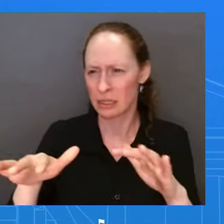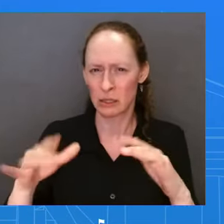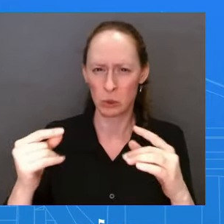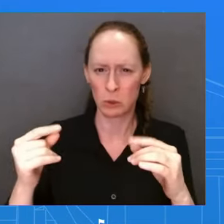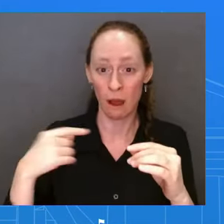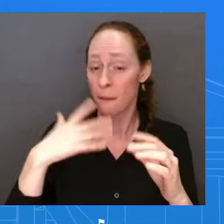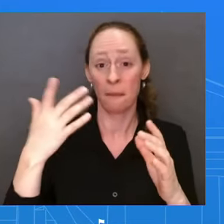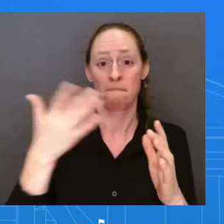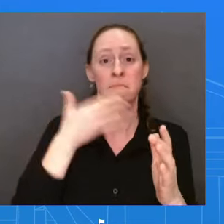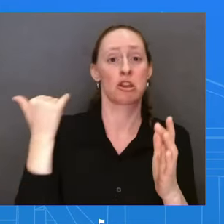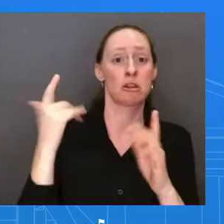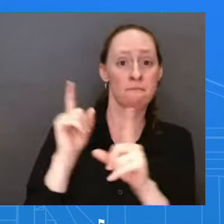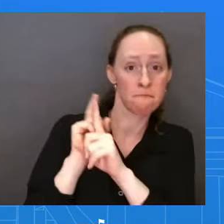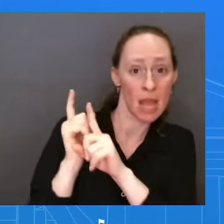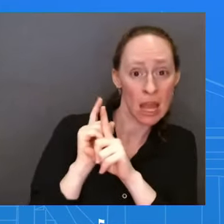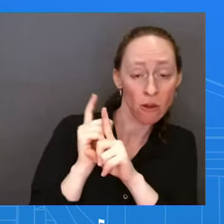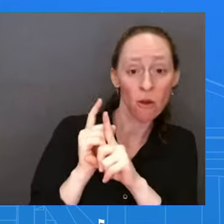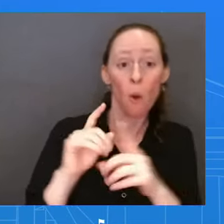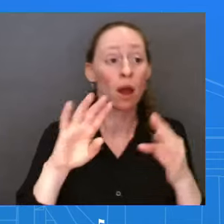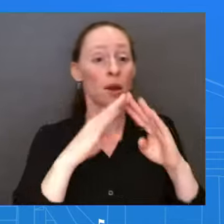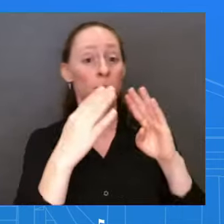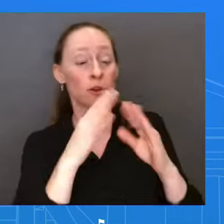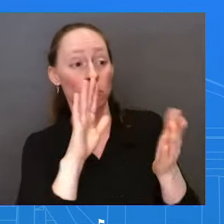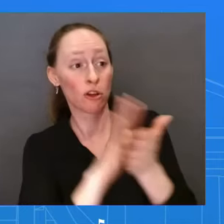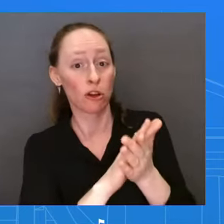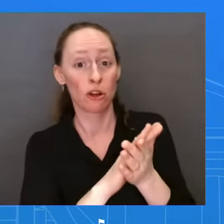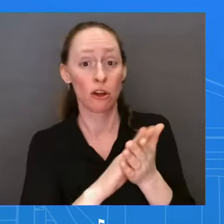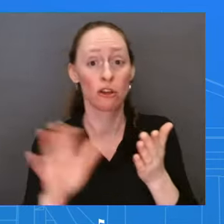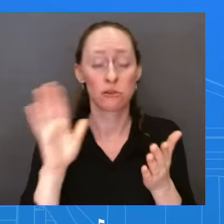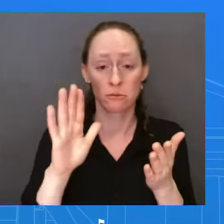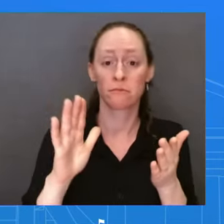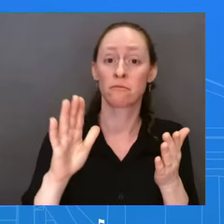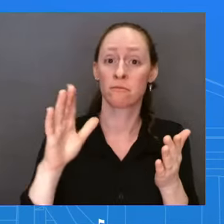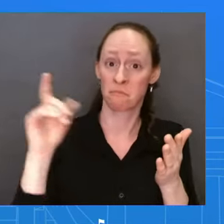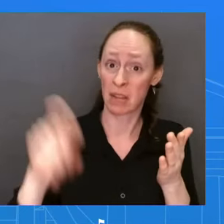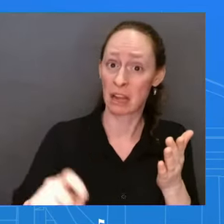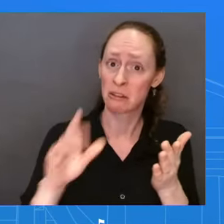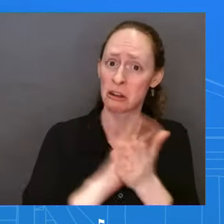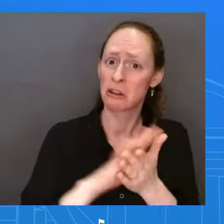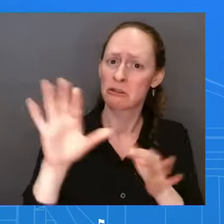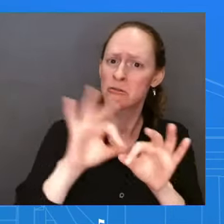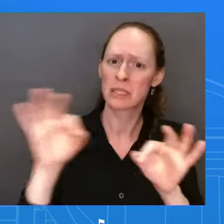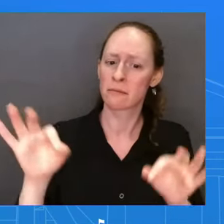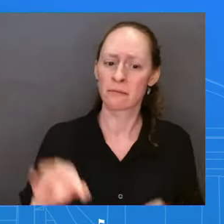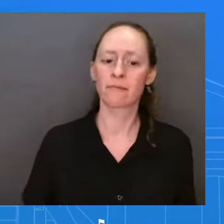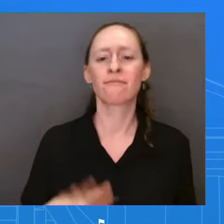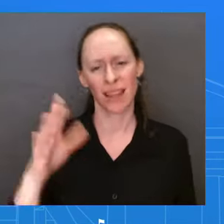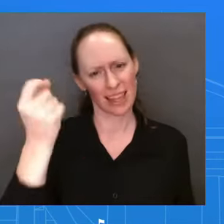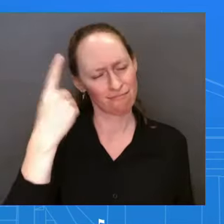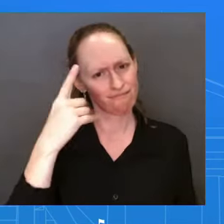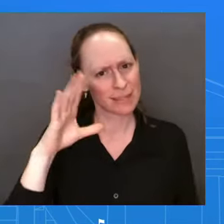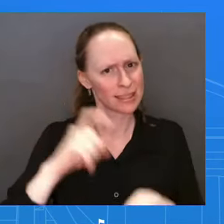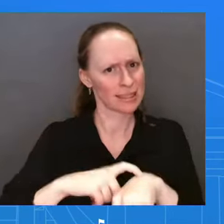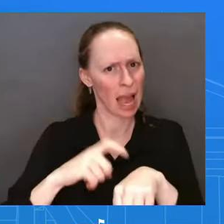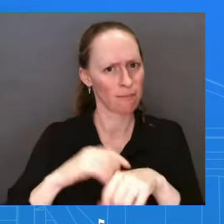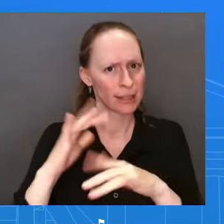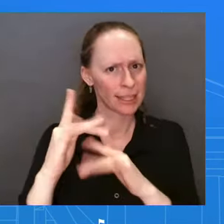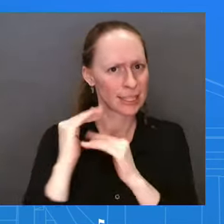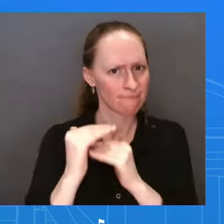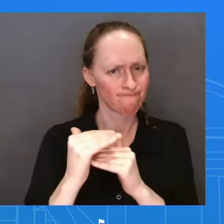a four-year college. I know your time is limited. Thank you so much for joining us here in the briefing room today. Thank you very much.